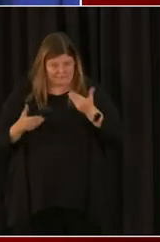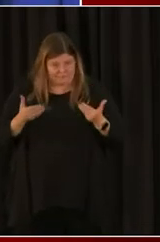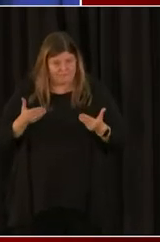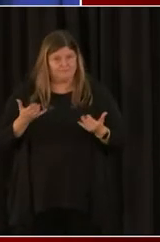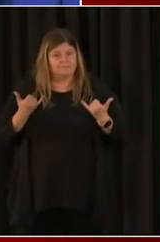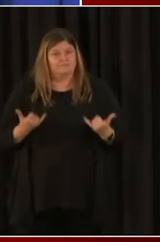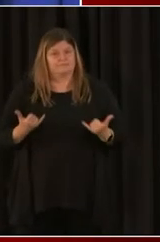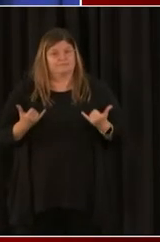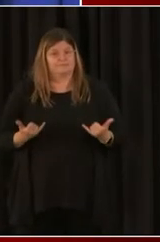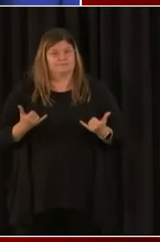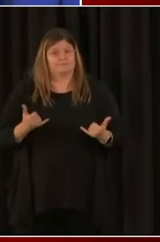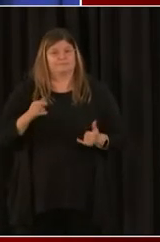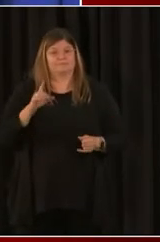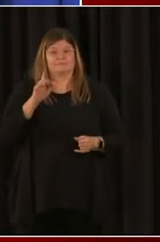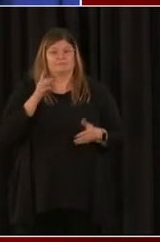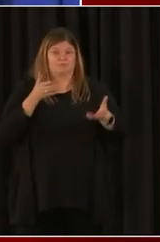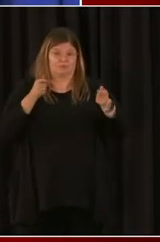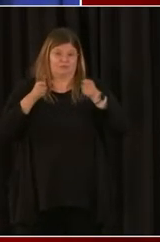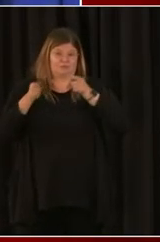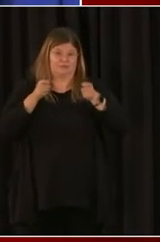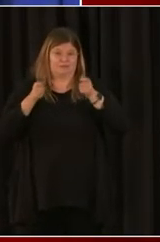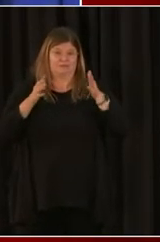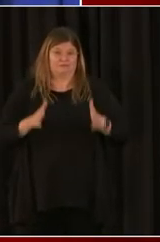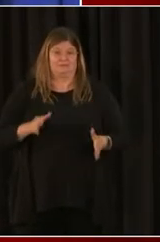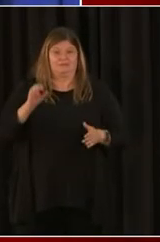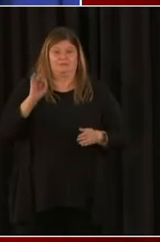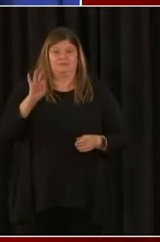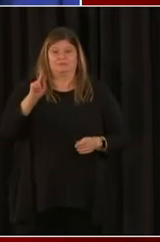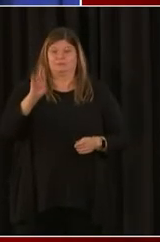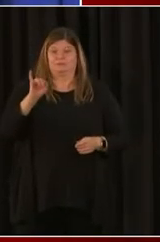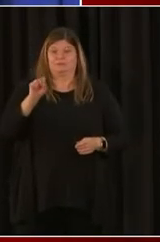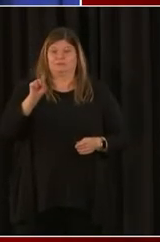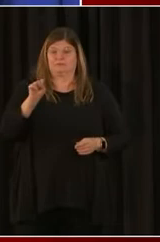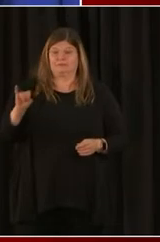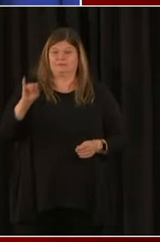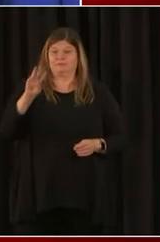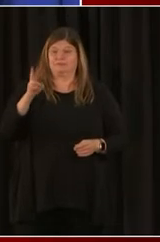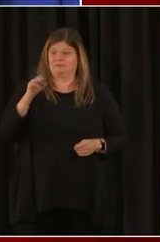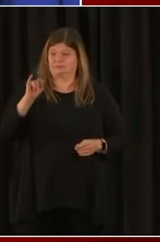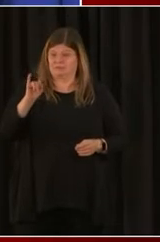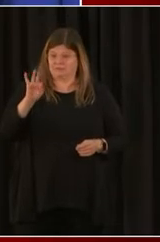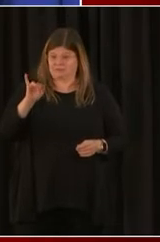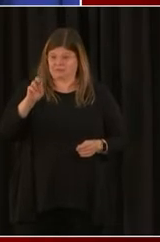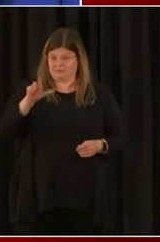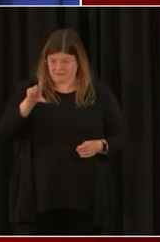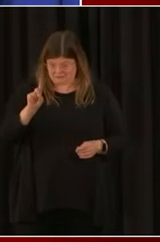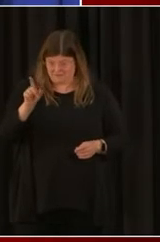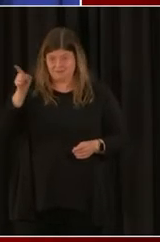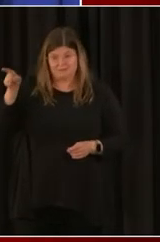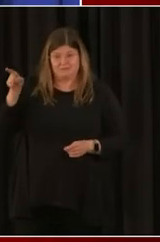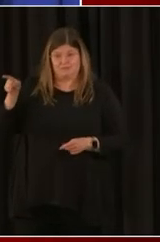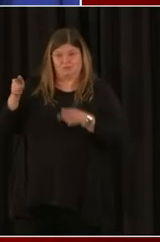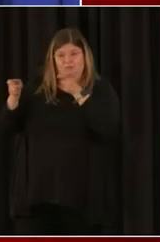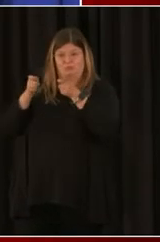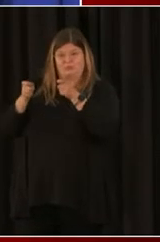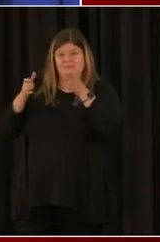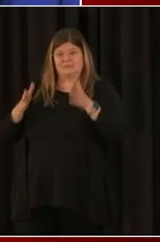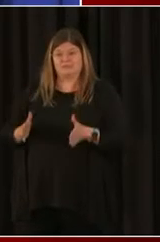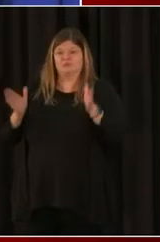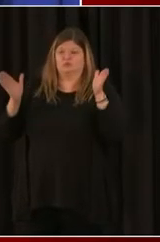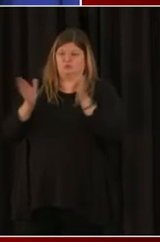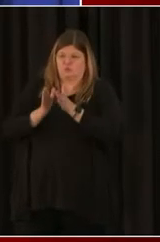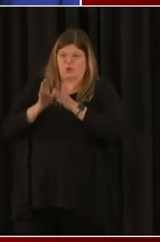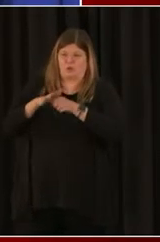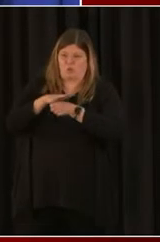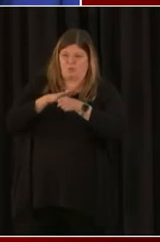Christy Whitfield. She's the Director of the Department of Small Local Business Development. Really from the start of the pandemic, I remember